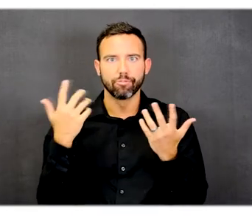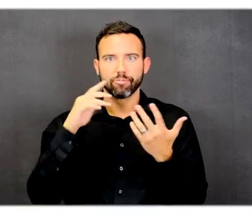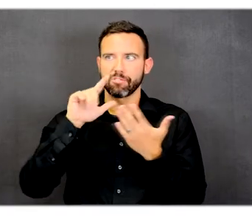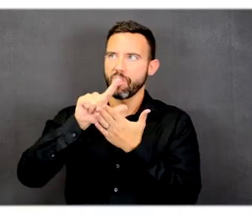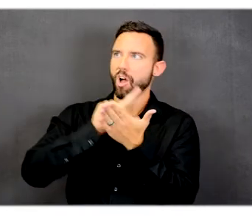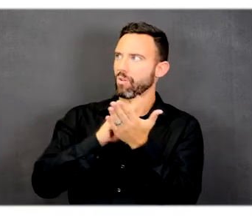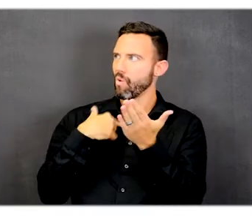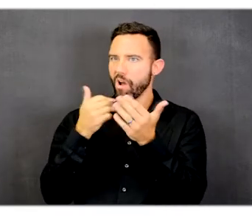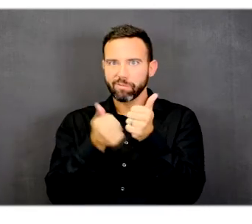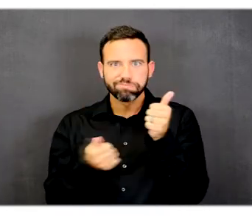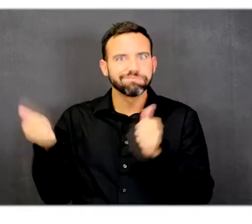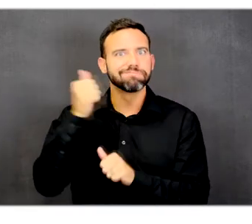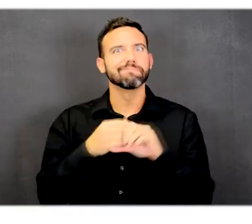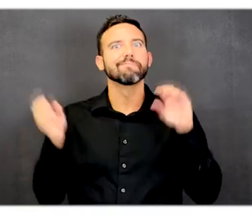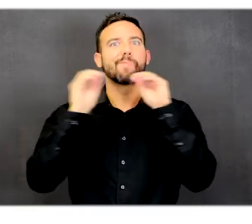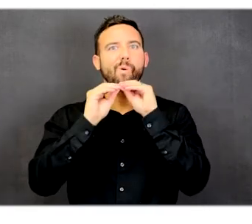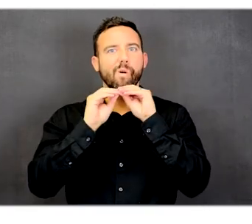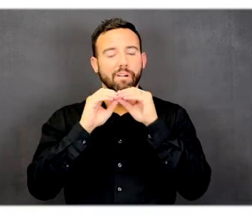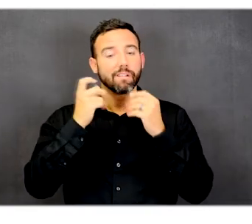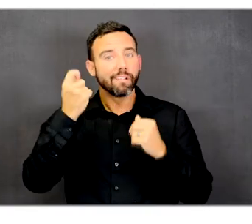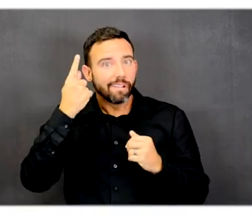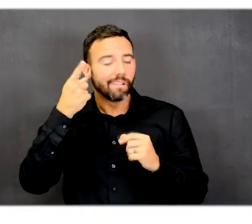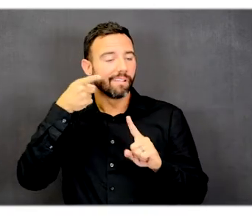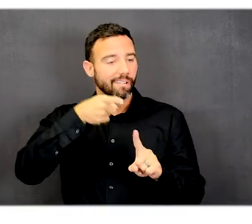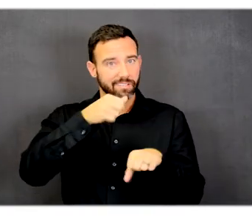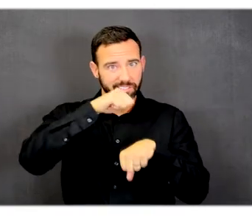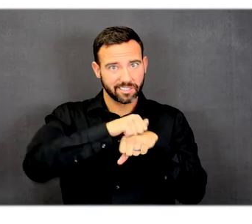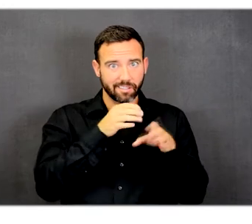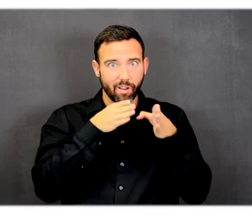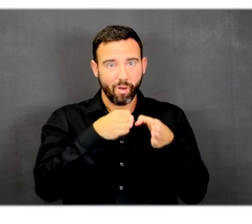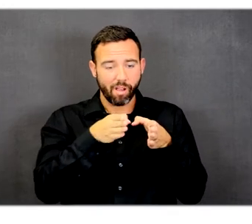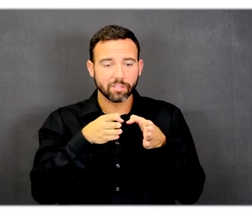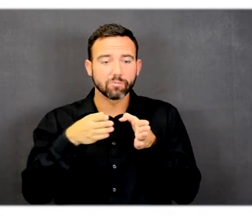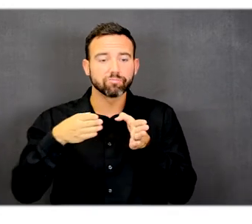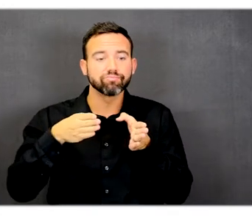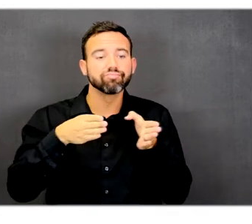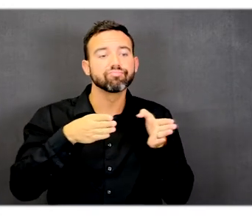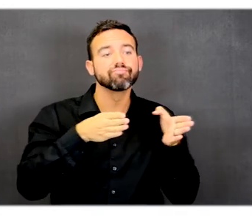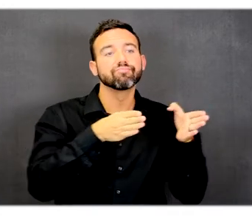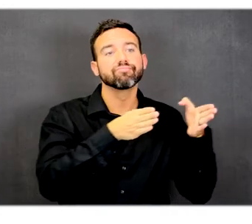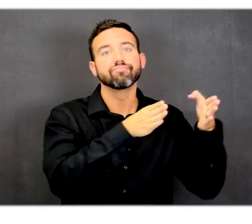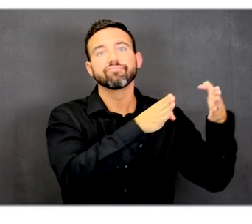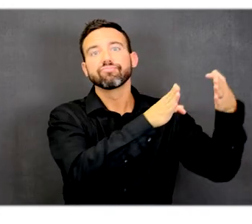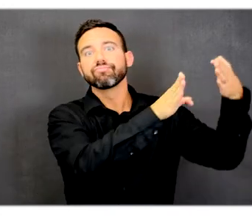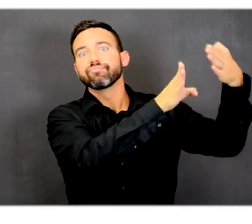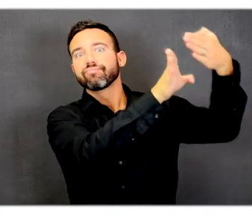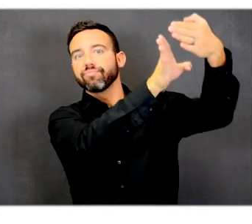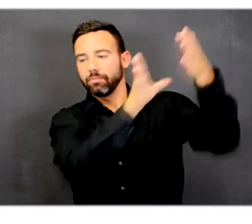Those sidewalks go around the external periphery of the site and connect to various buildings.